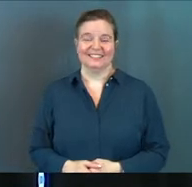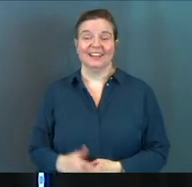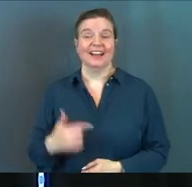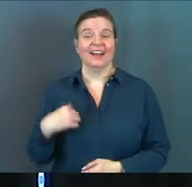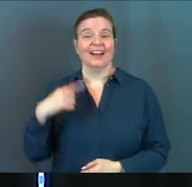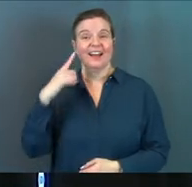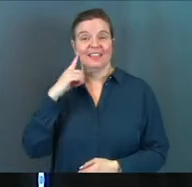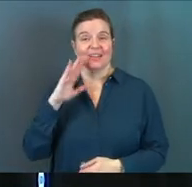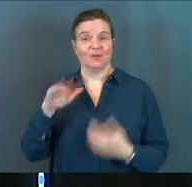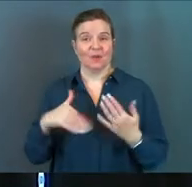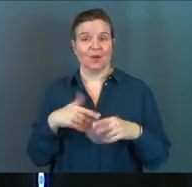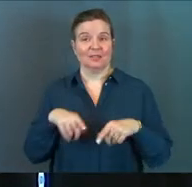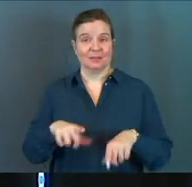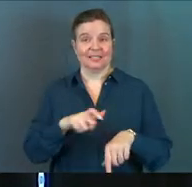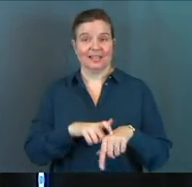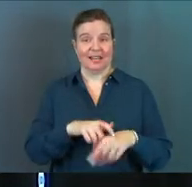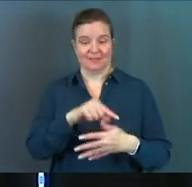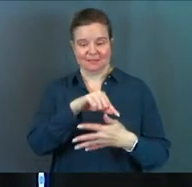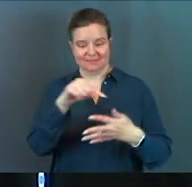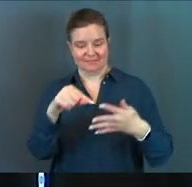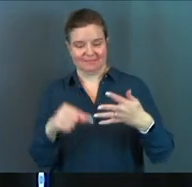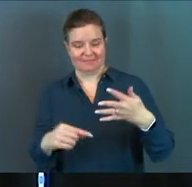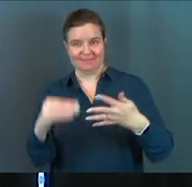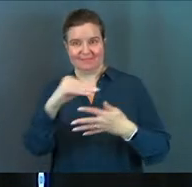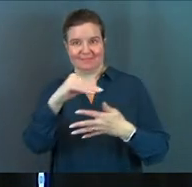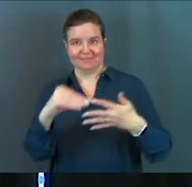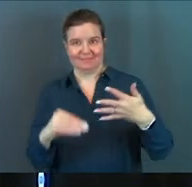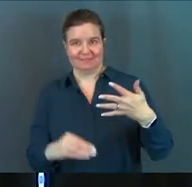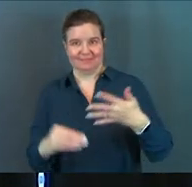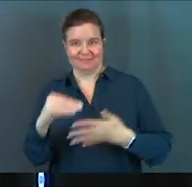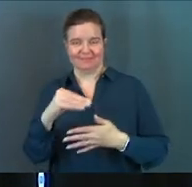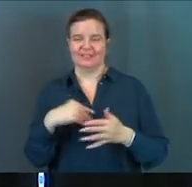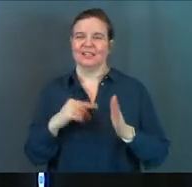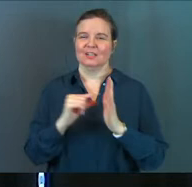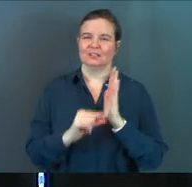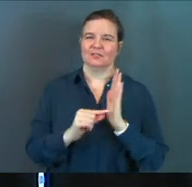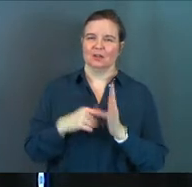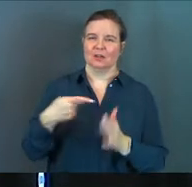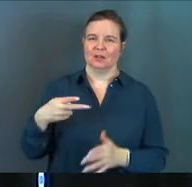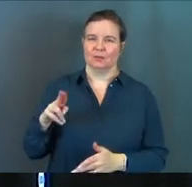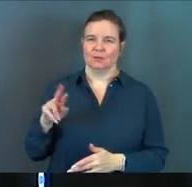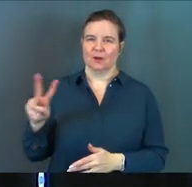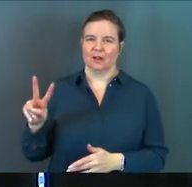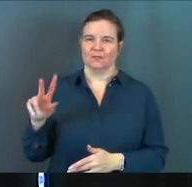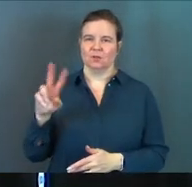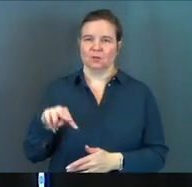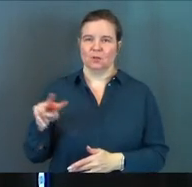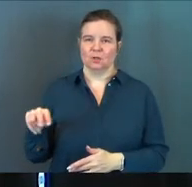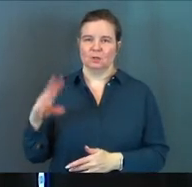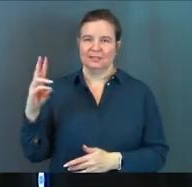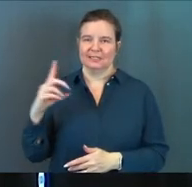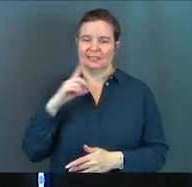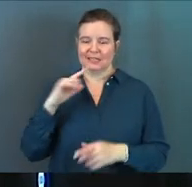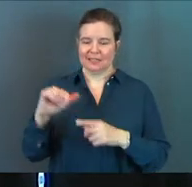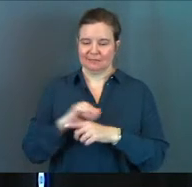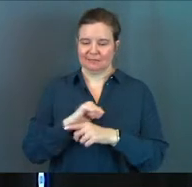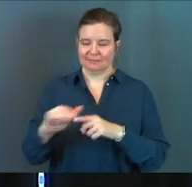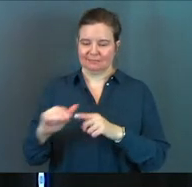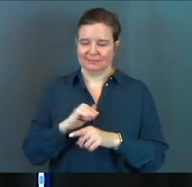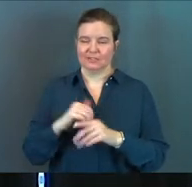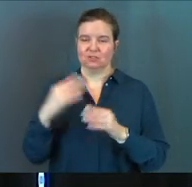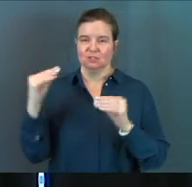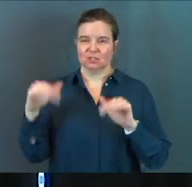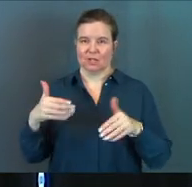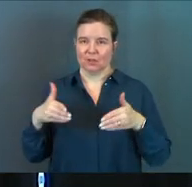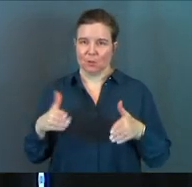I think we all spend time in and out of all of those. Here's a verse for you. Proverbs 22, 6. It says, train up a child in the way that he